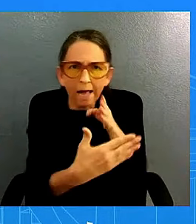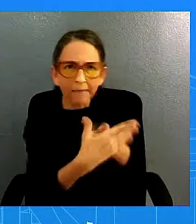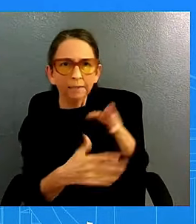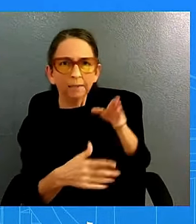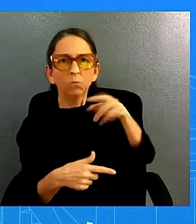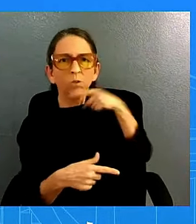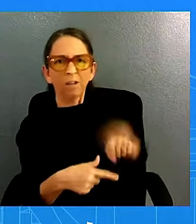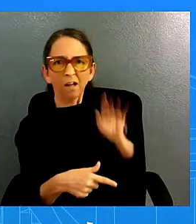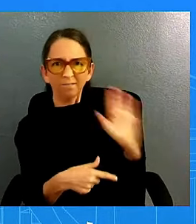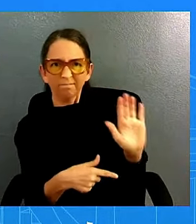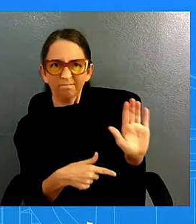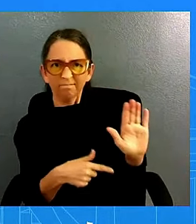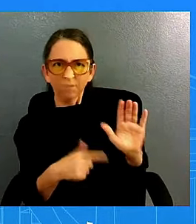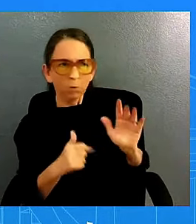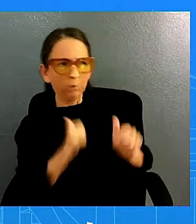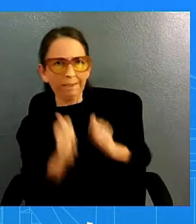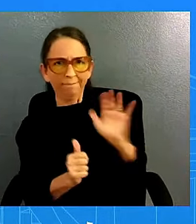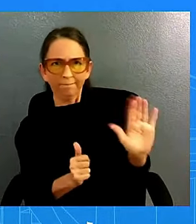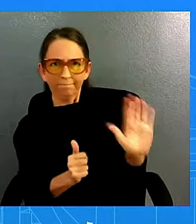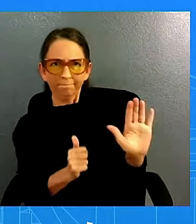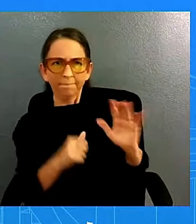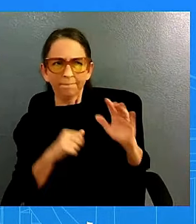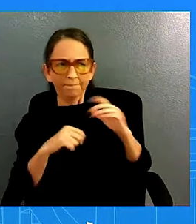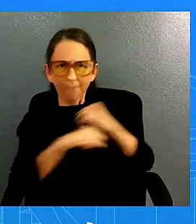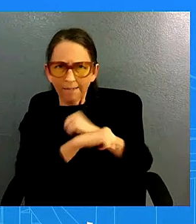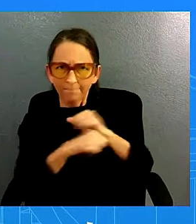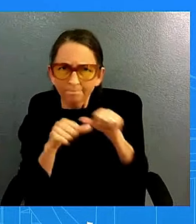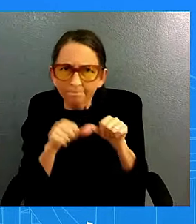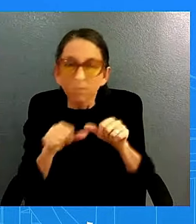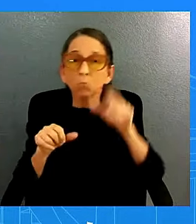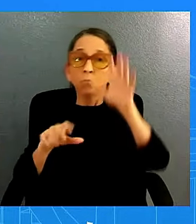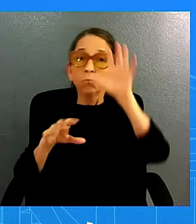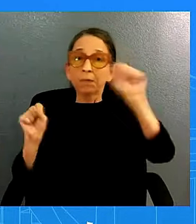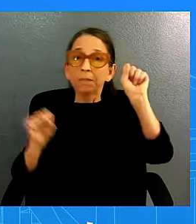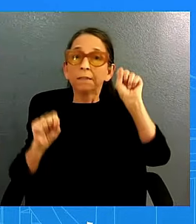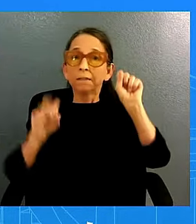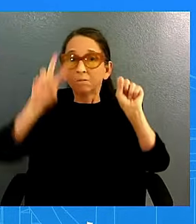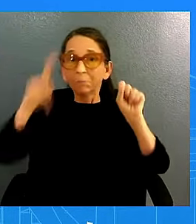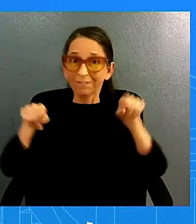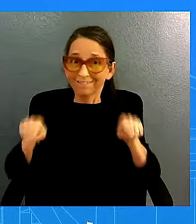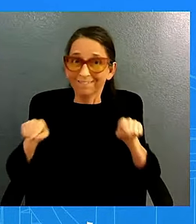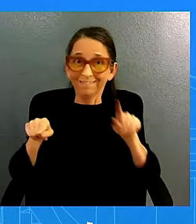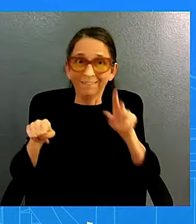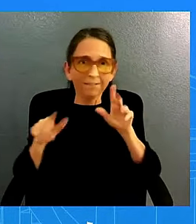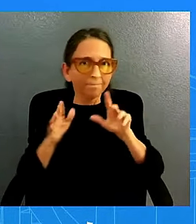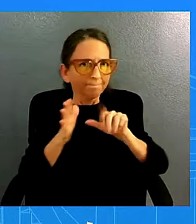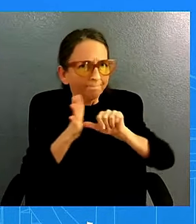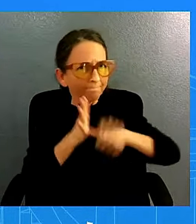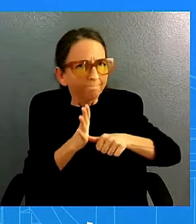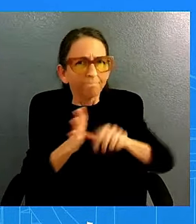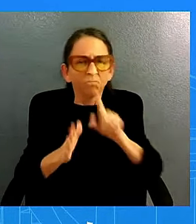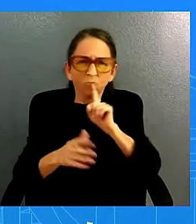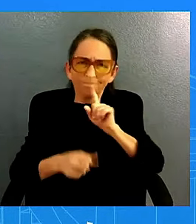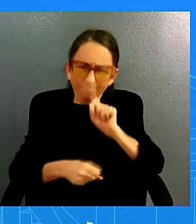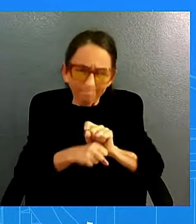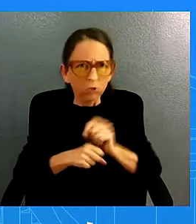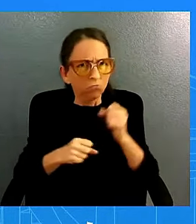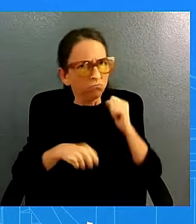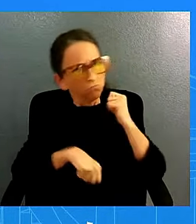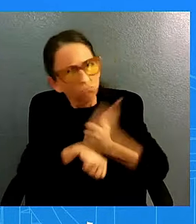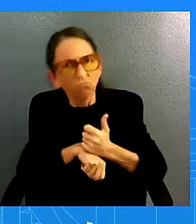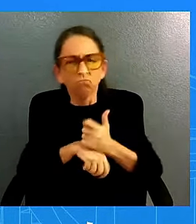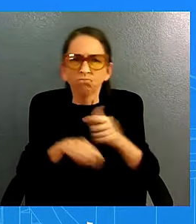the president and the vice president will also emphasize their unshakable commitment to stand with ukraine until it